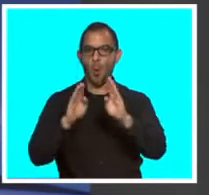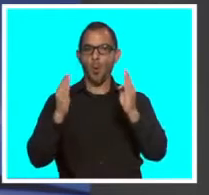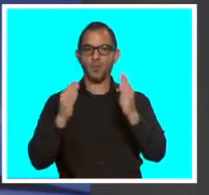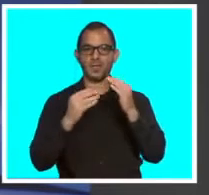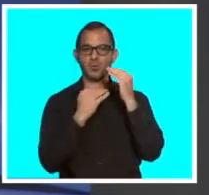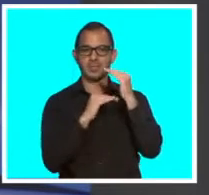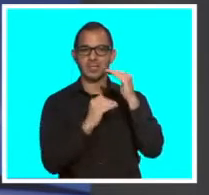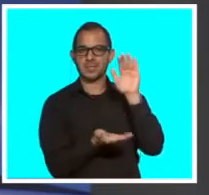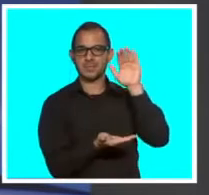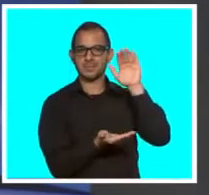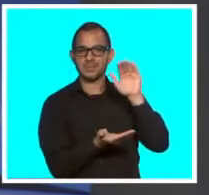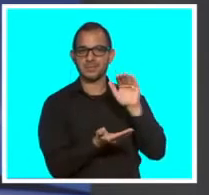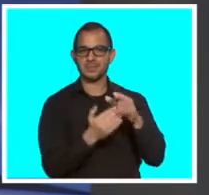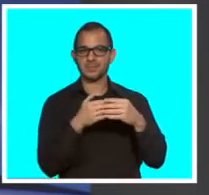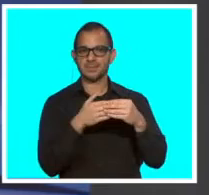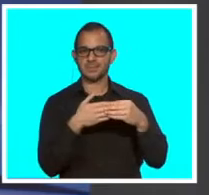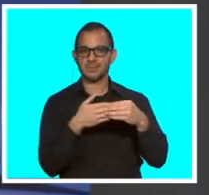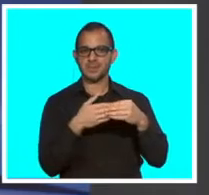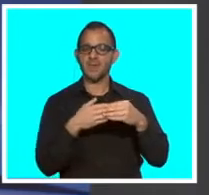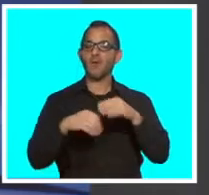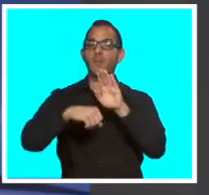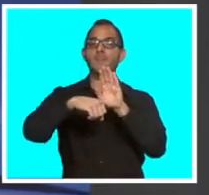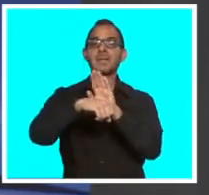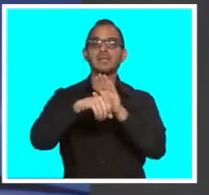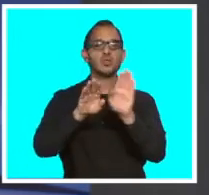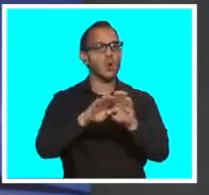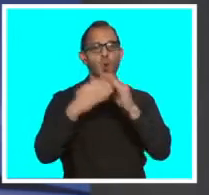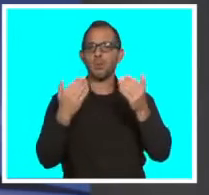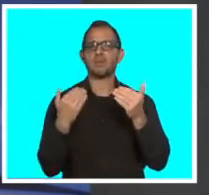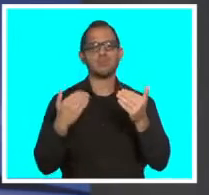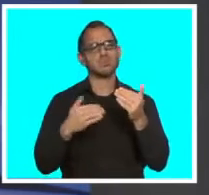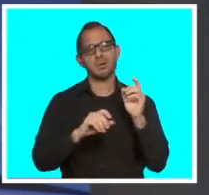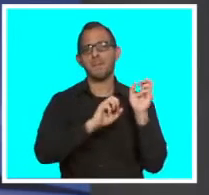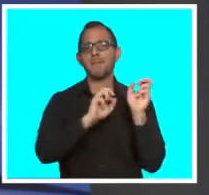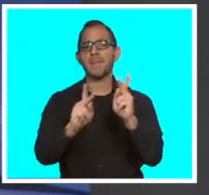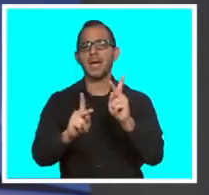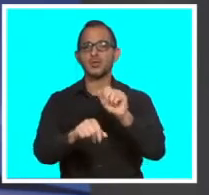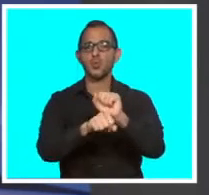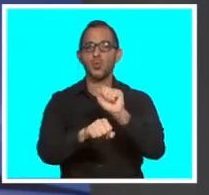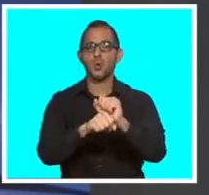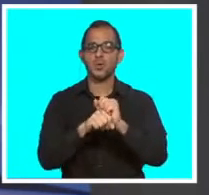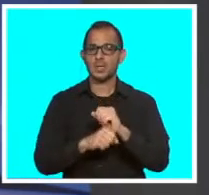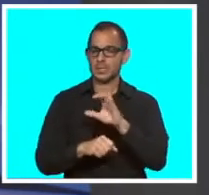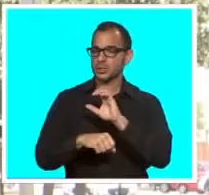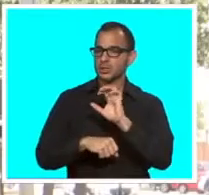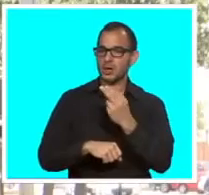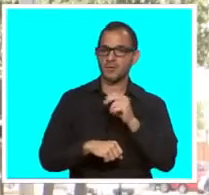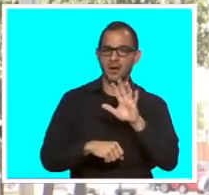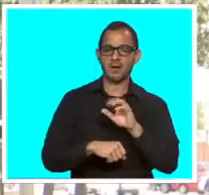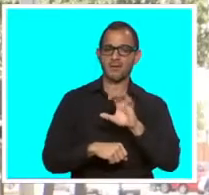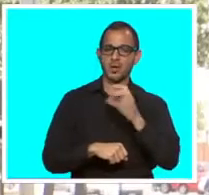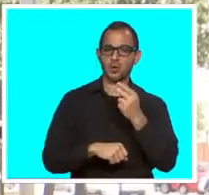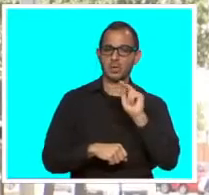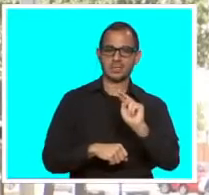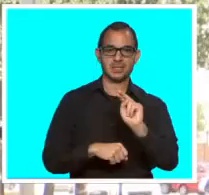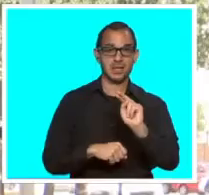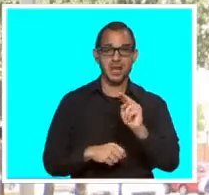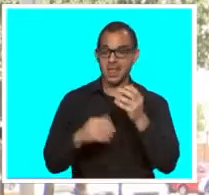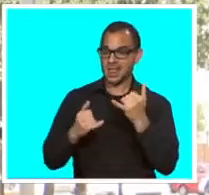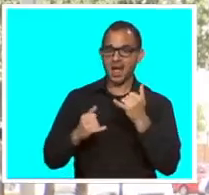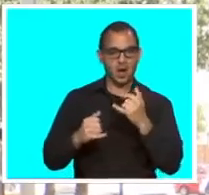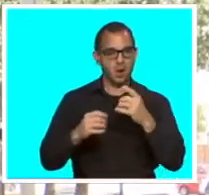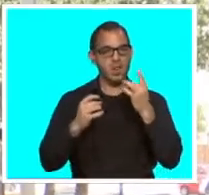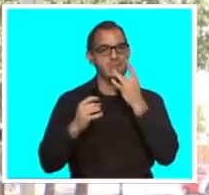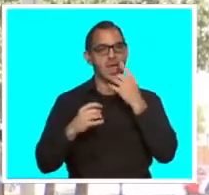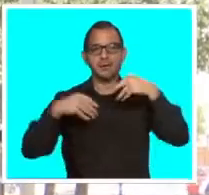lifted tomorrow to allow some retailers and businesses to get back to work. Here's Channel 5's Christian Colon. The lights are